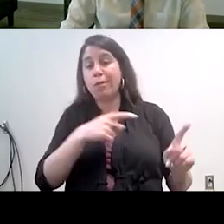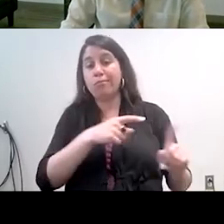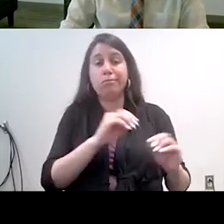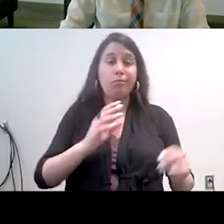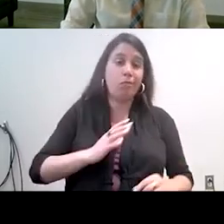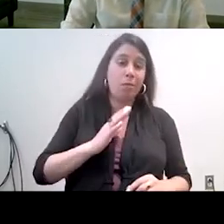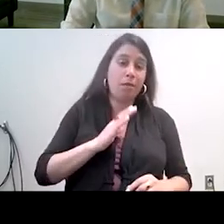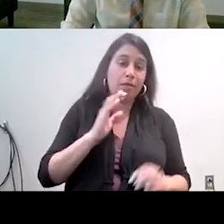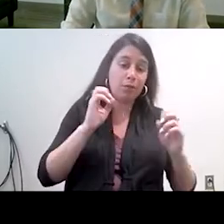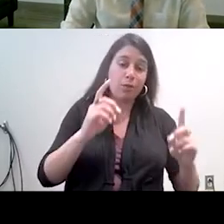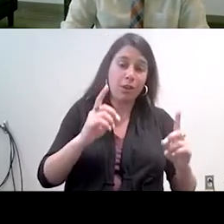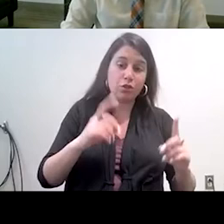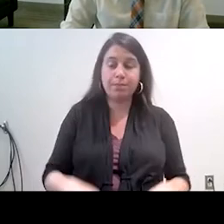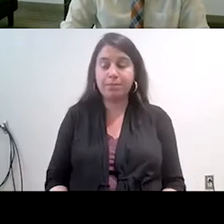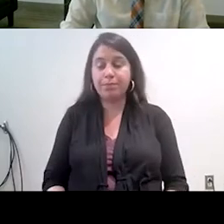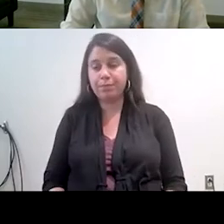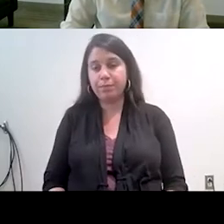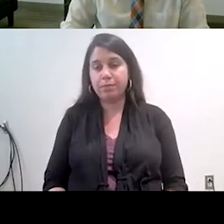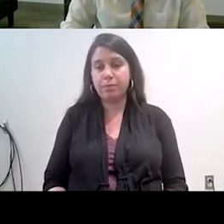tend to be lower on